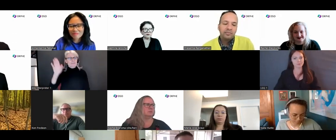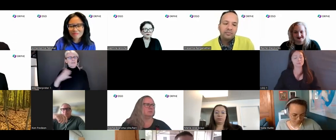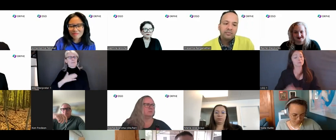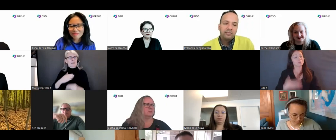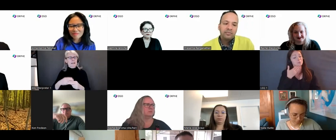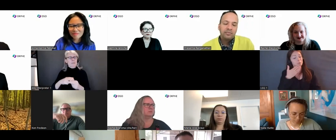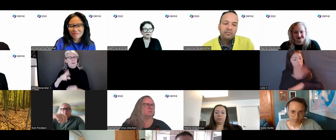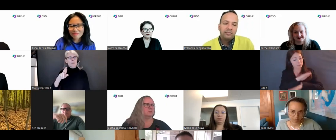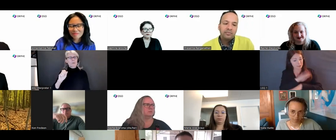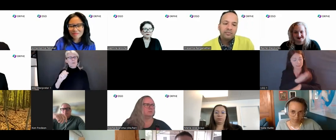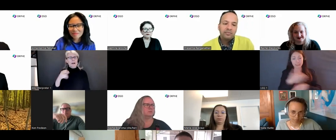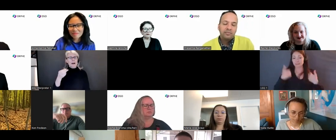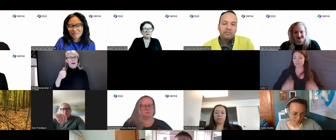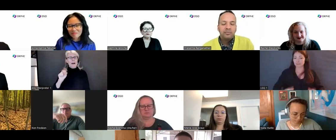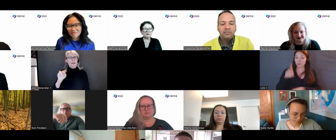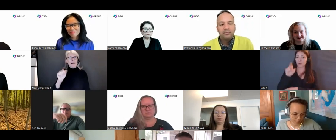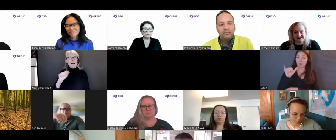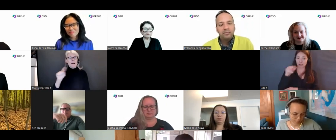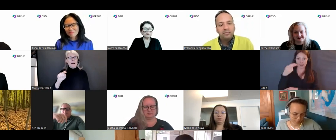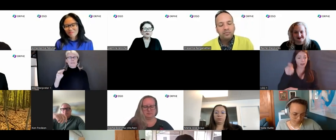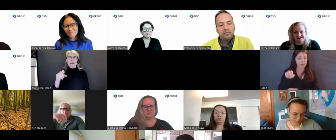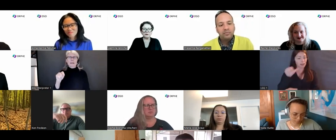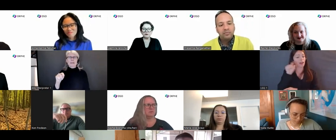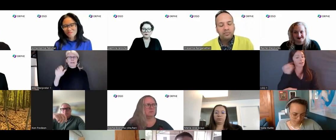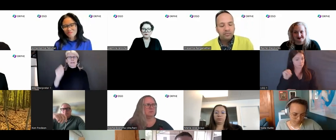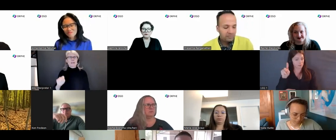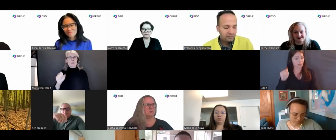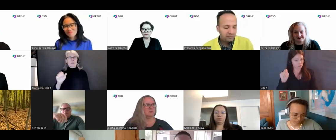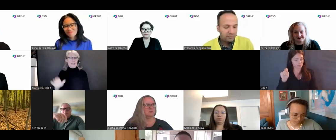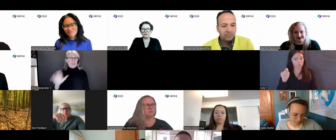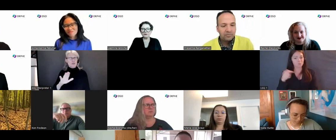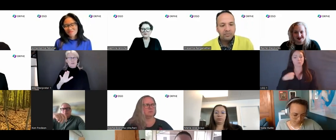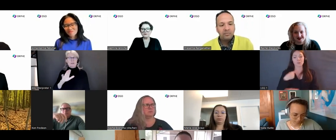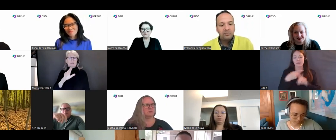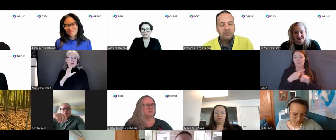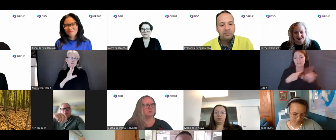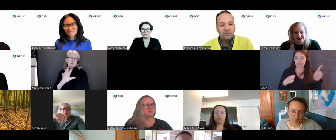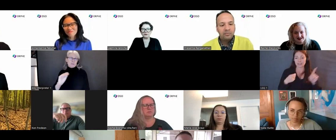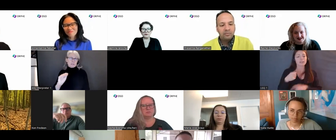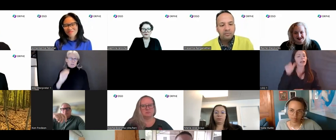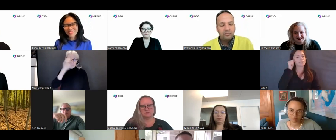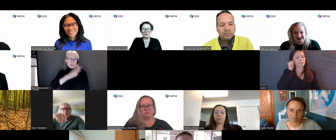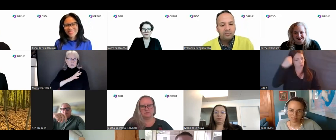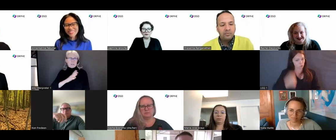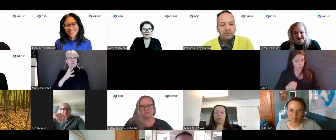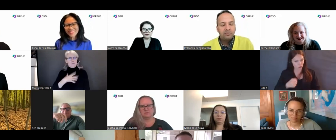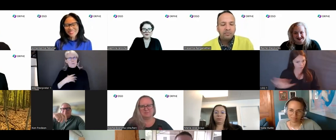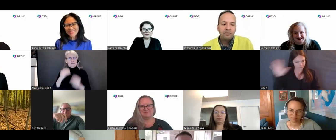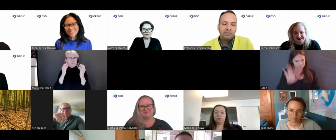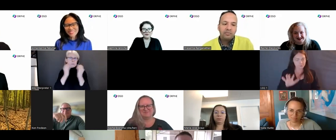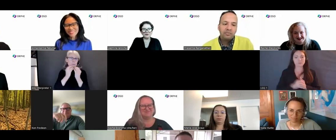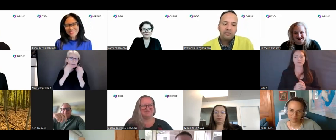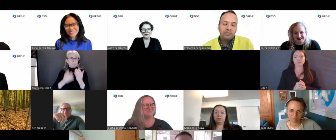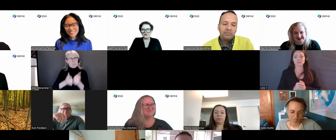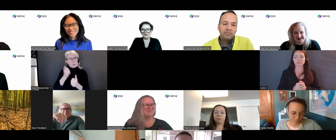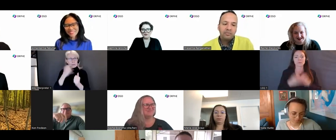is Rayhan Azmat. I'm a South Asian middle-aged man with a mostly white beard. It's wonderful to